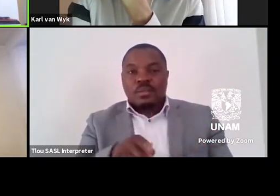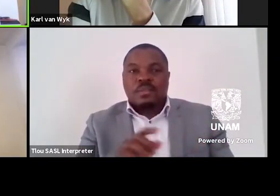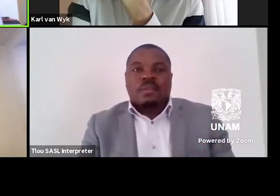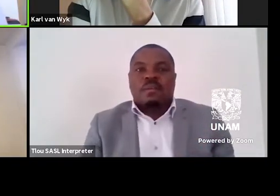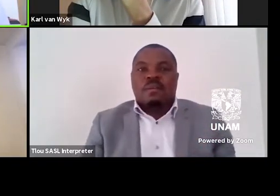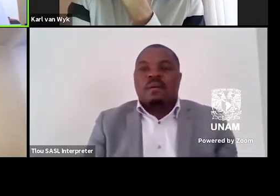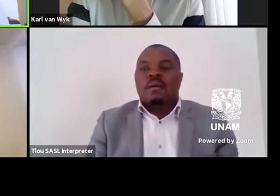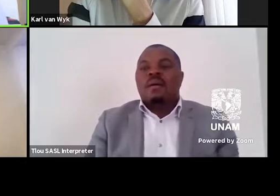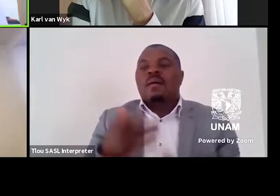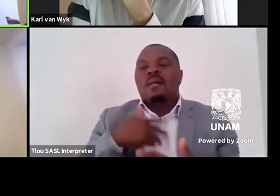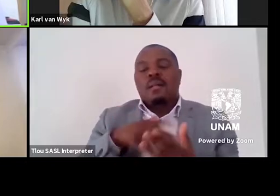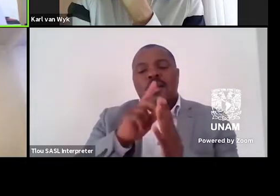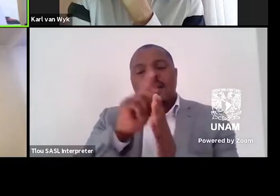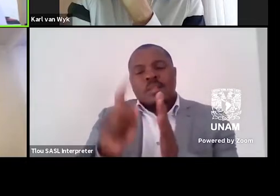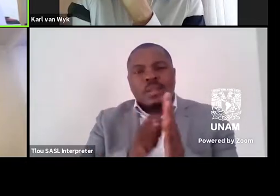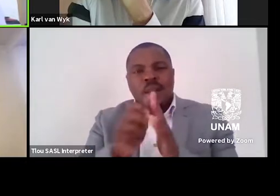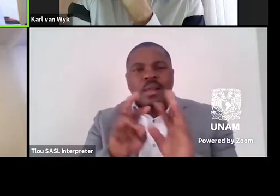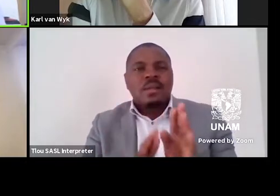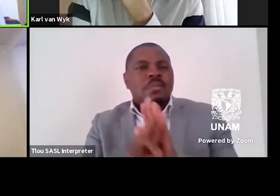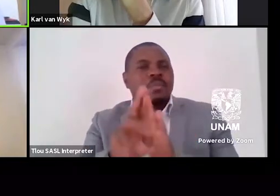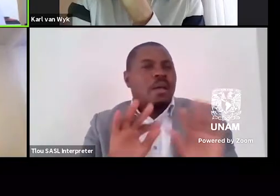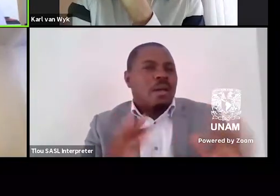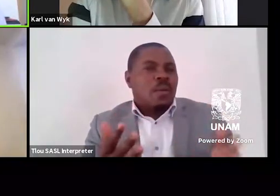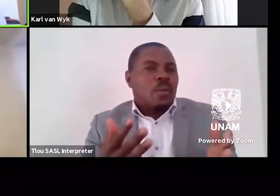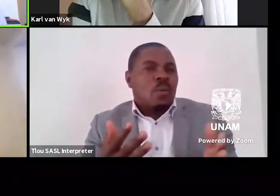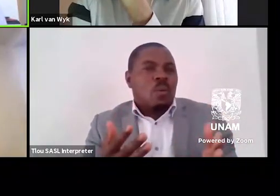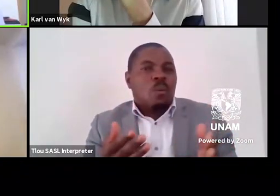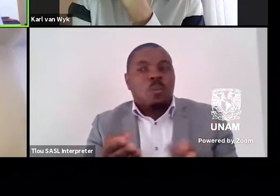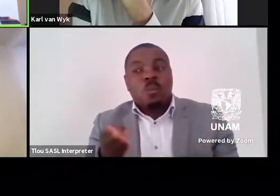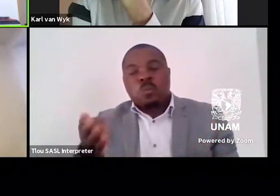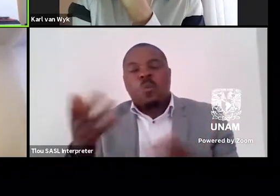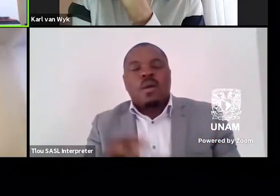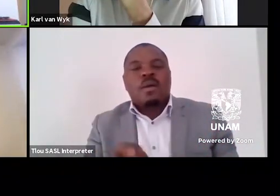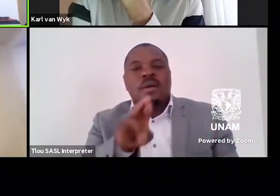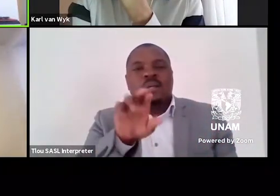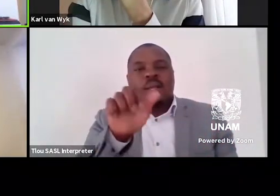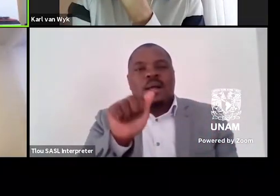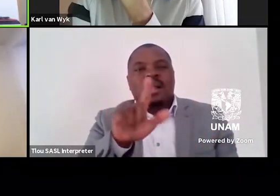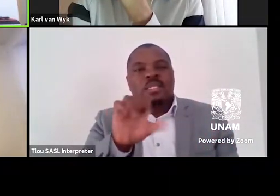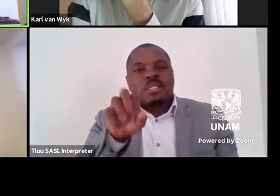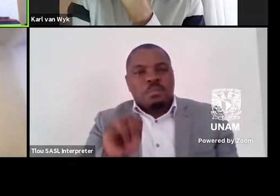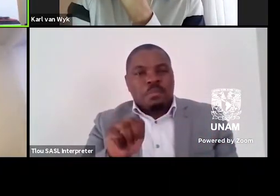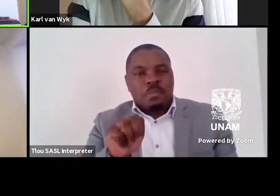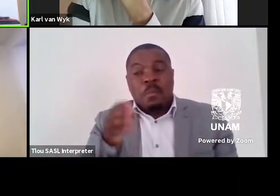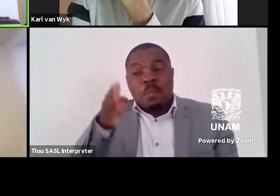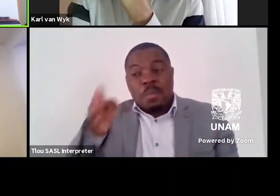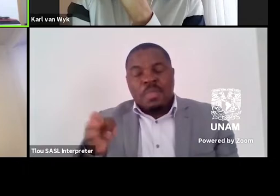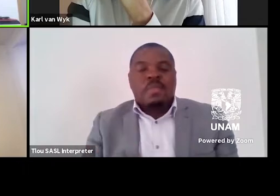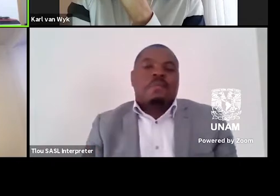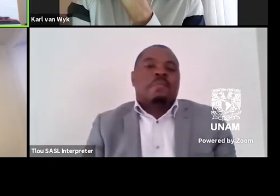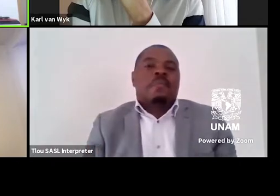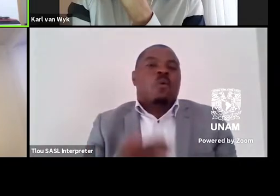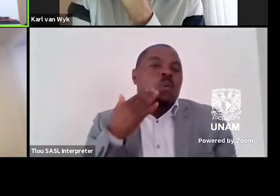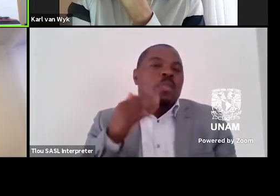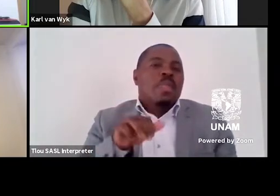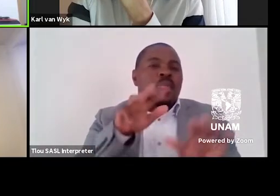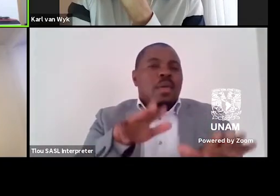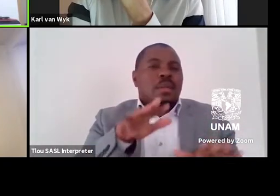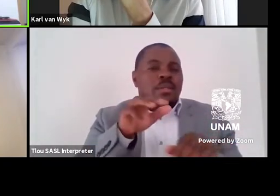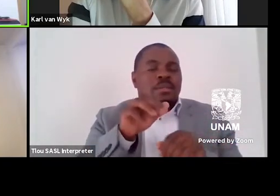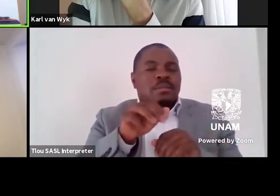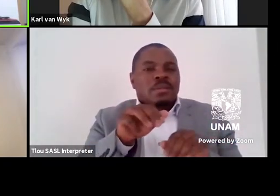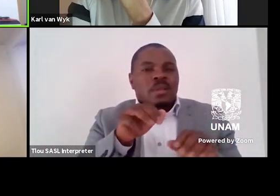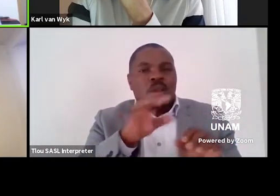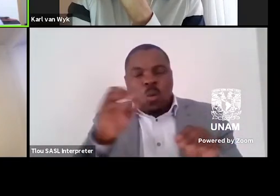representation consists in an inquiry of realism which dominated the 20th century and was an attempt to understand